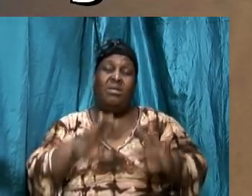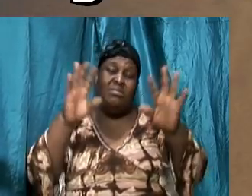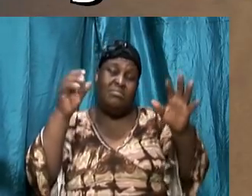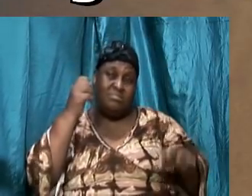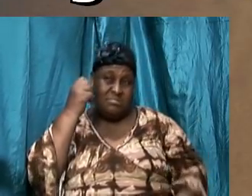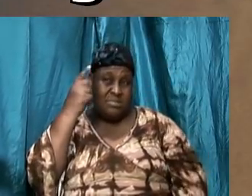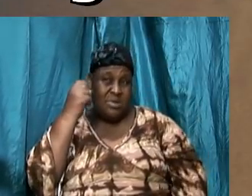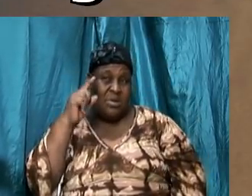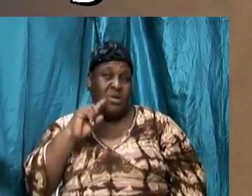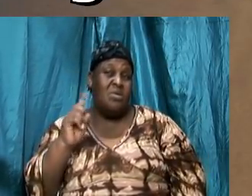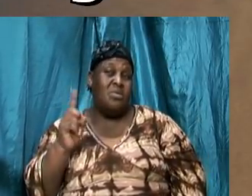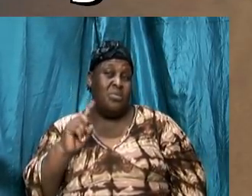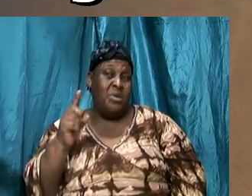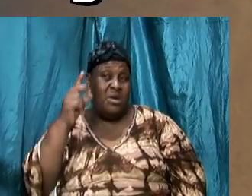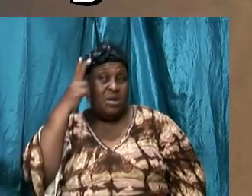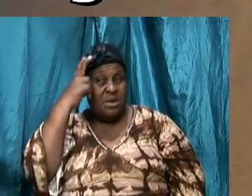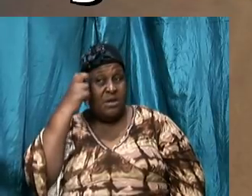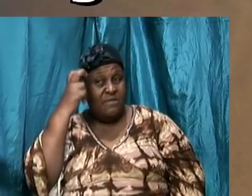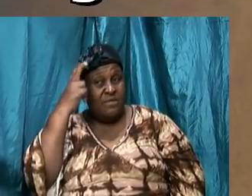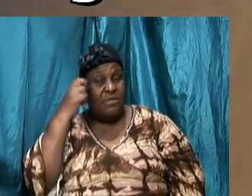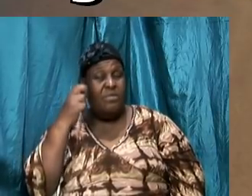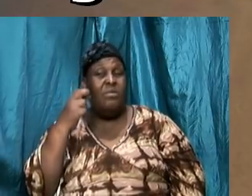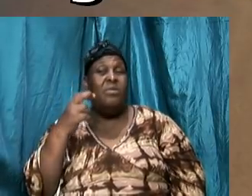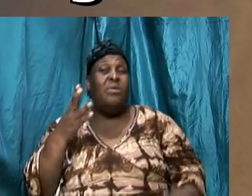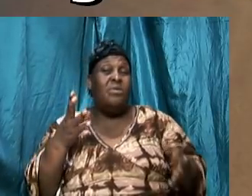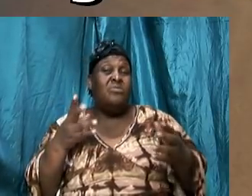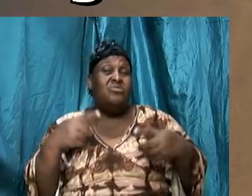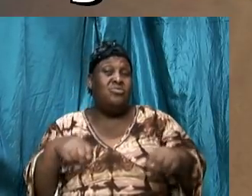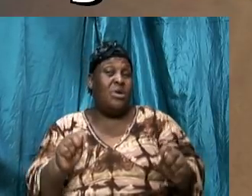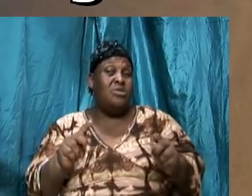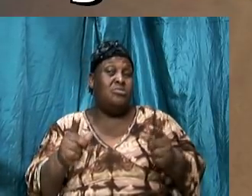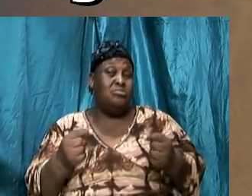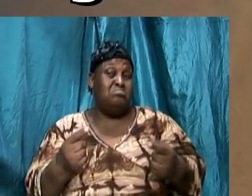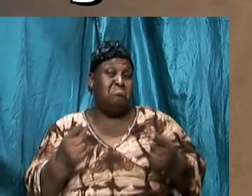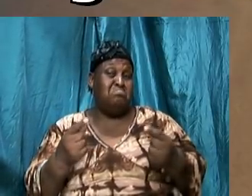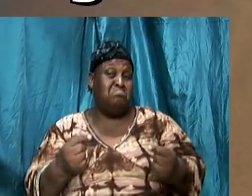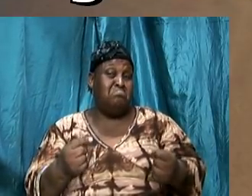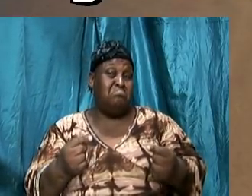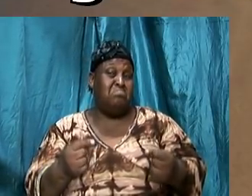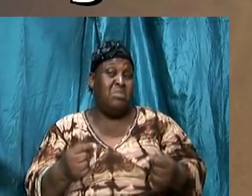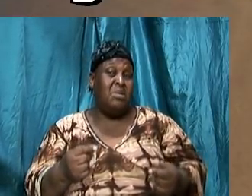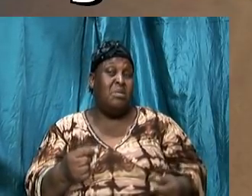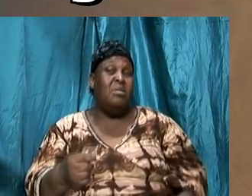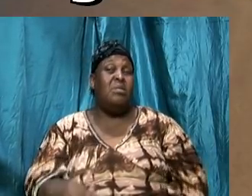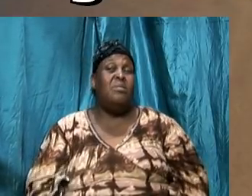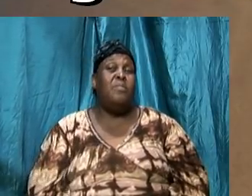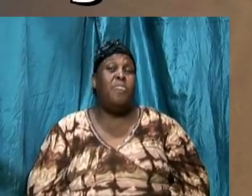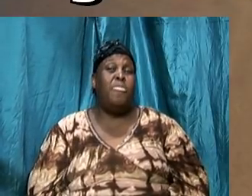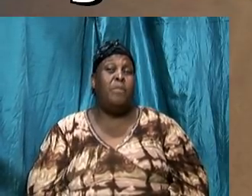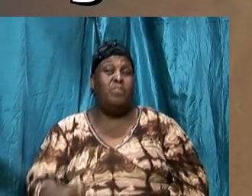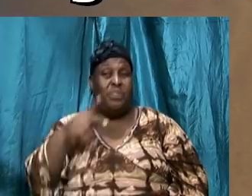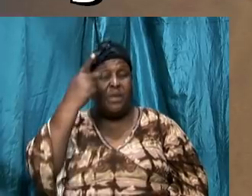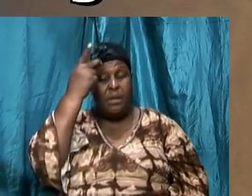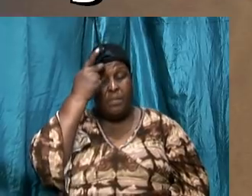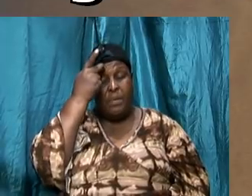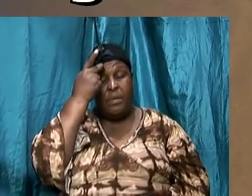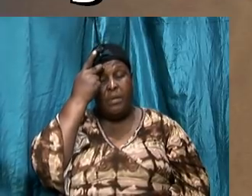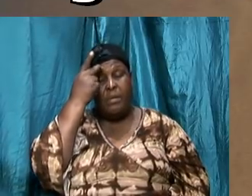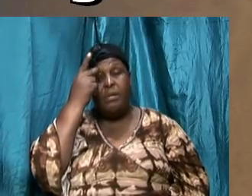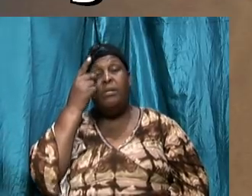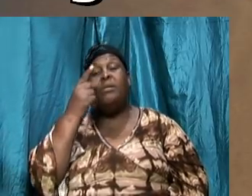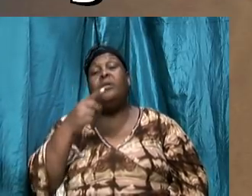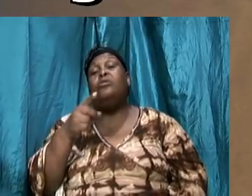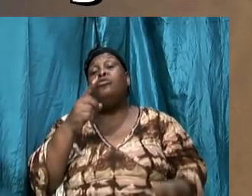leads. And 2 Corinthians 2 and verse 11, Paul, in writing to the